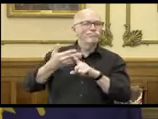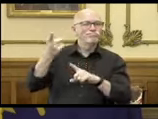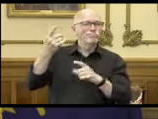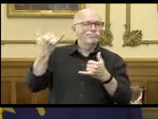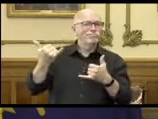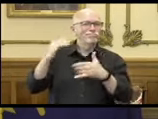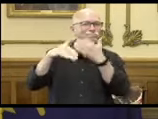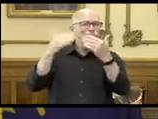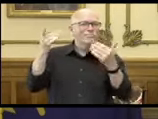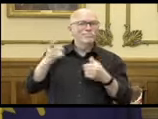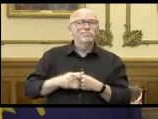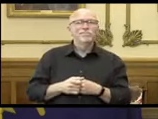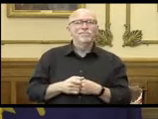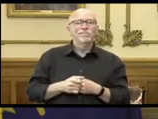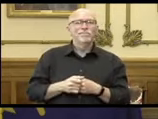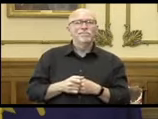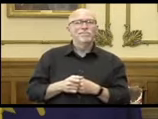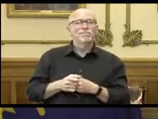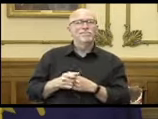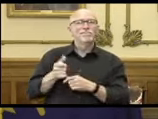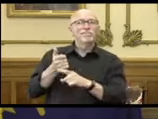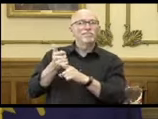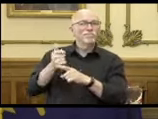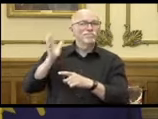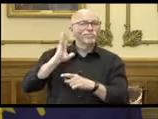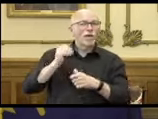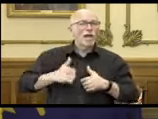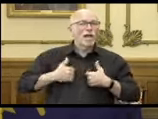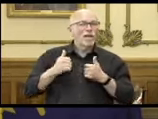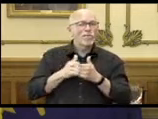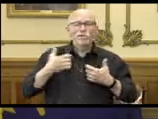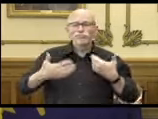those who he flew through life with.